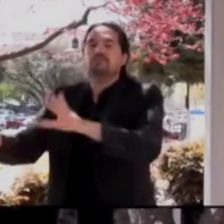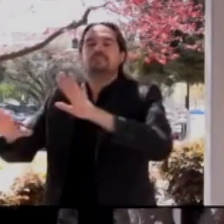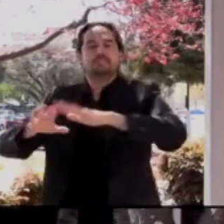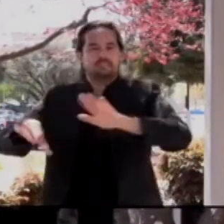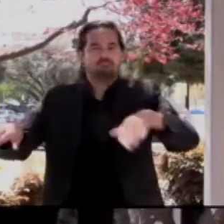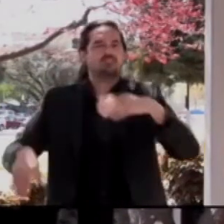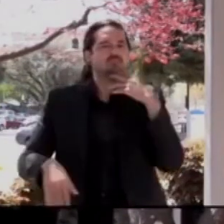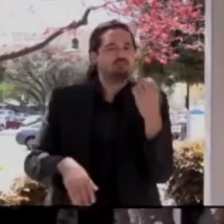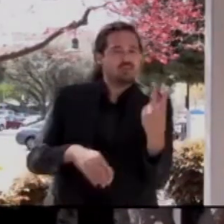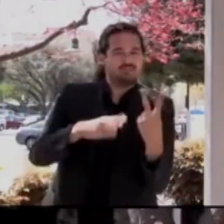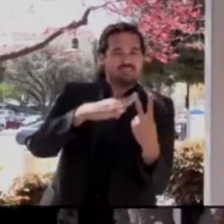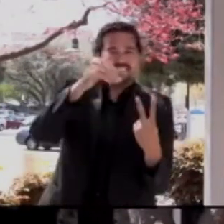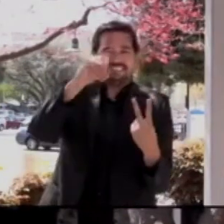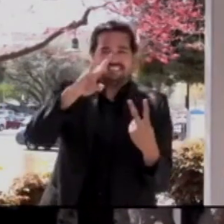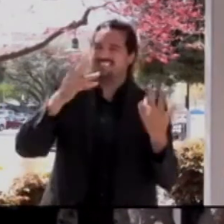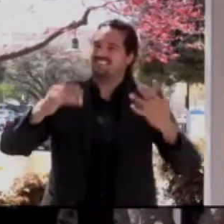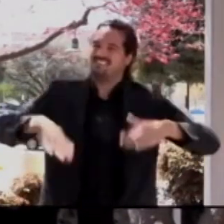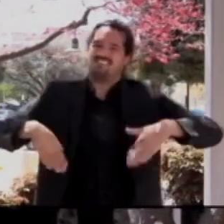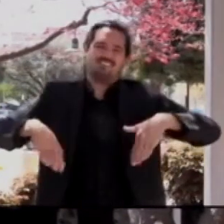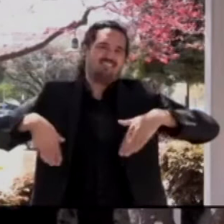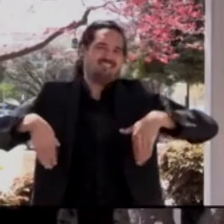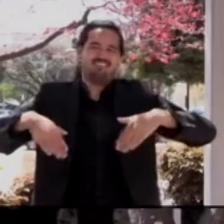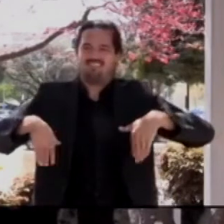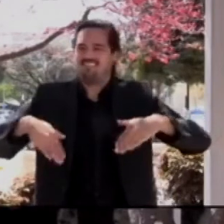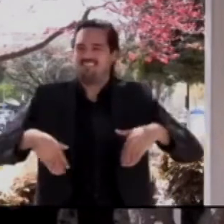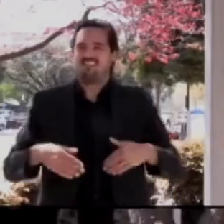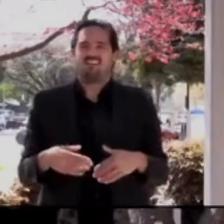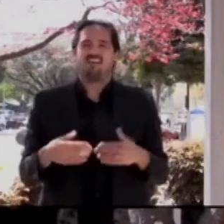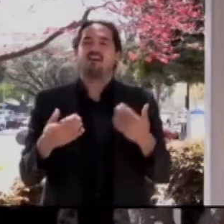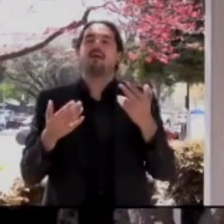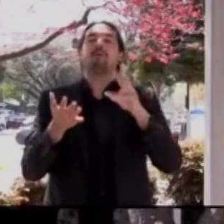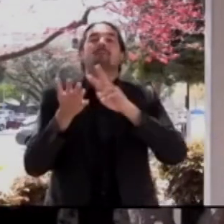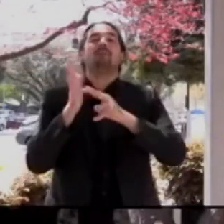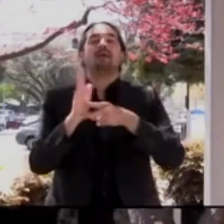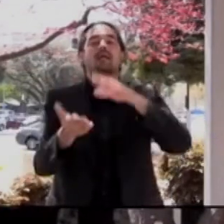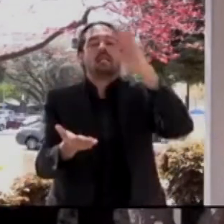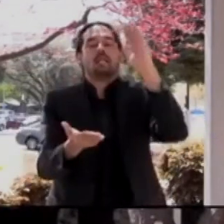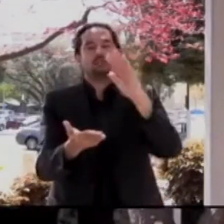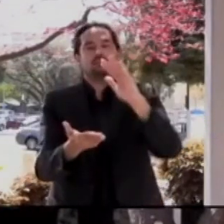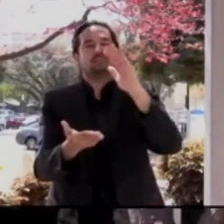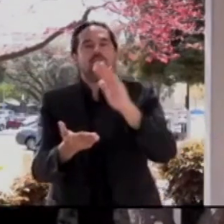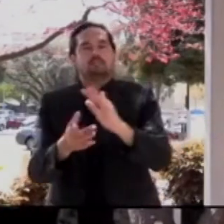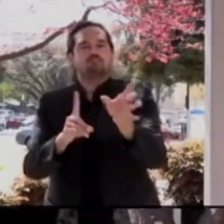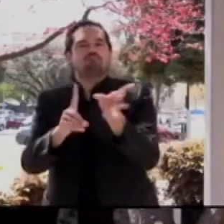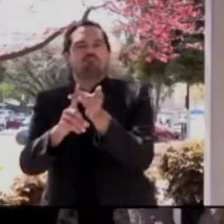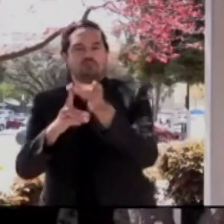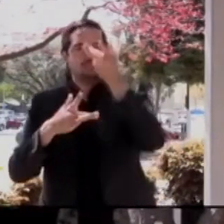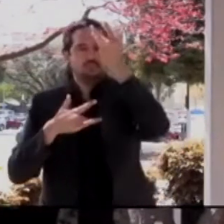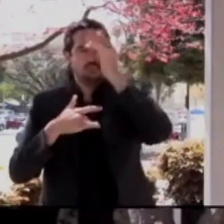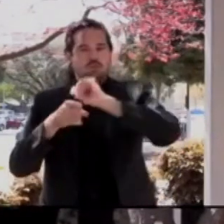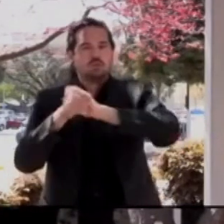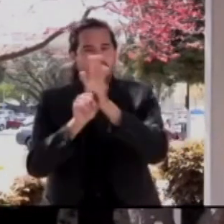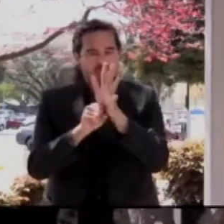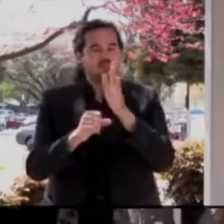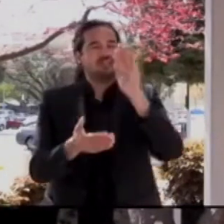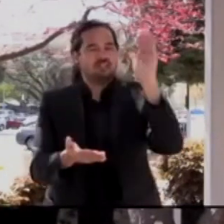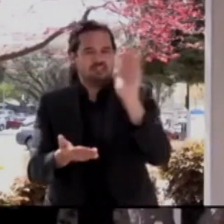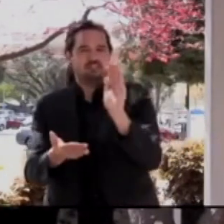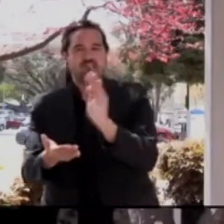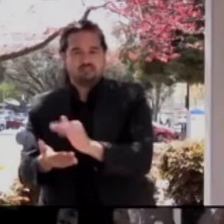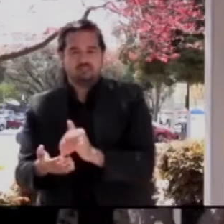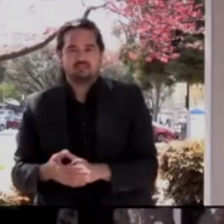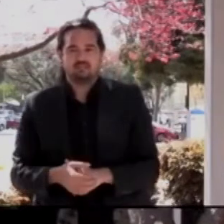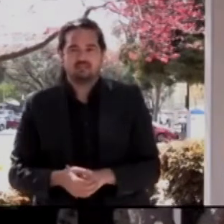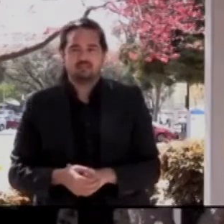and further decrease the number of cases we're seeing in that age group. Is there a time frame on how long does it go? At this point, I